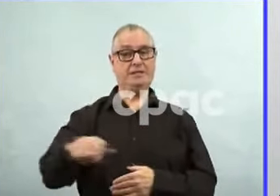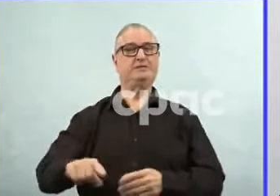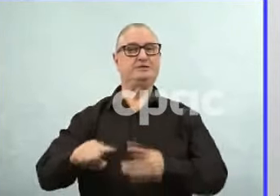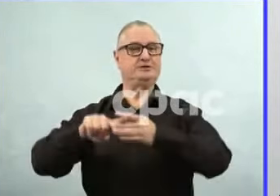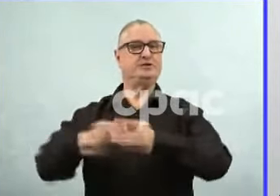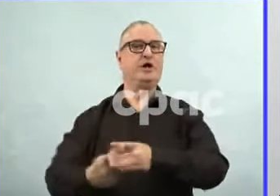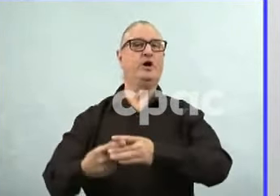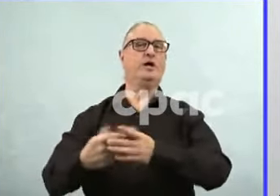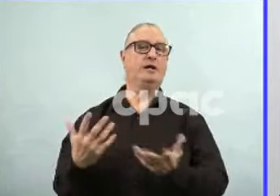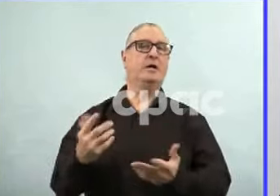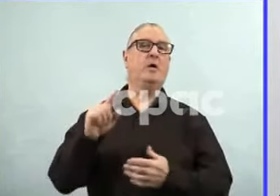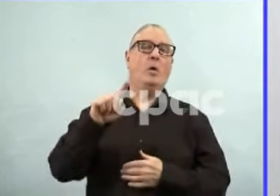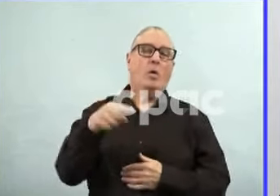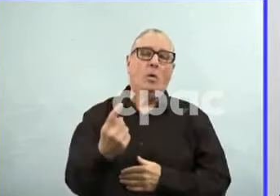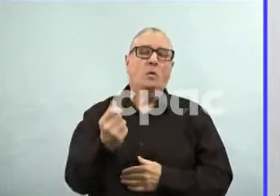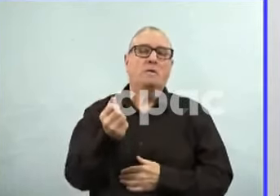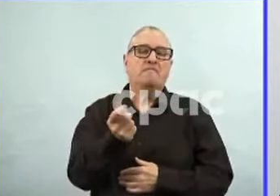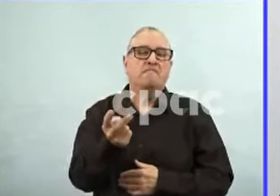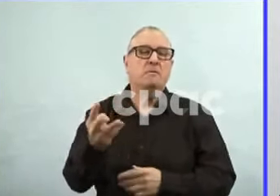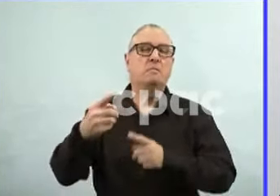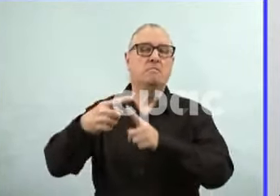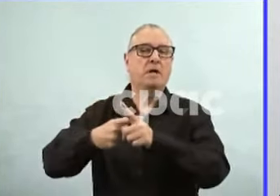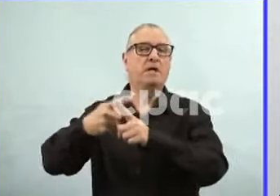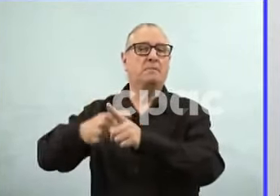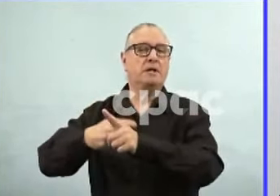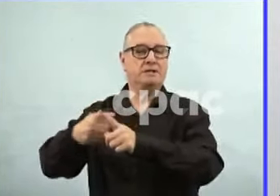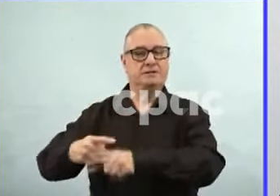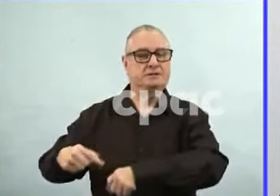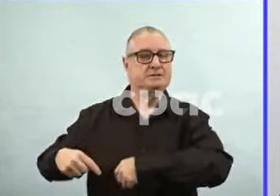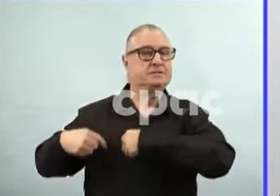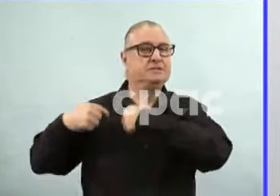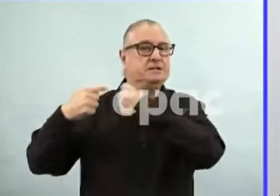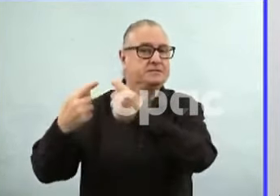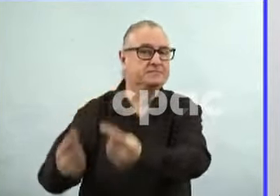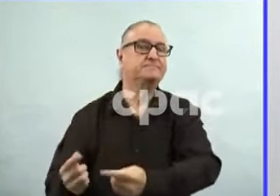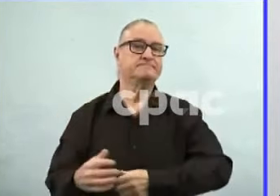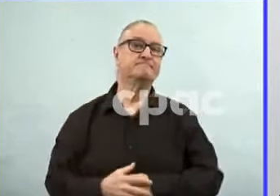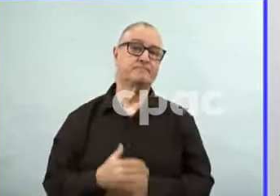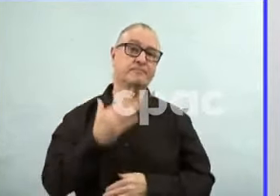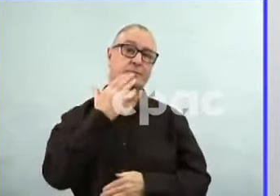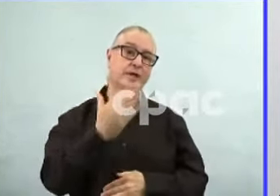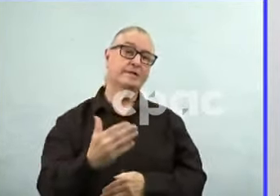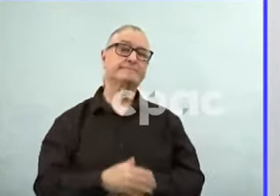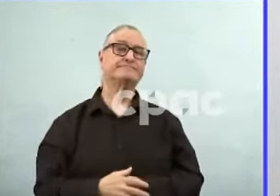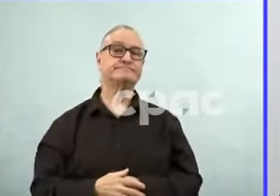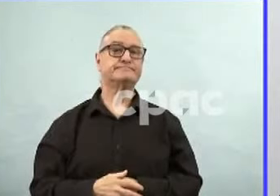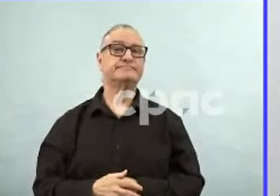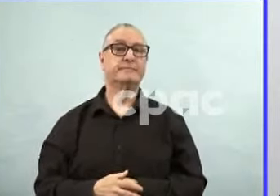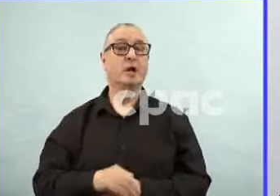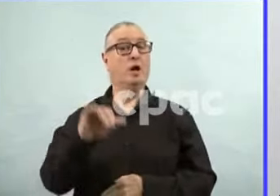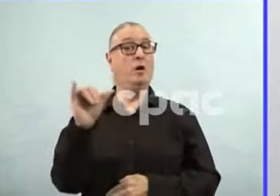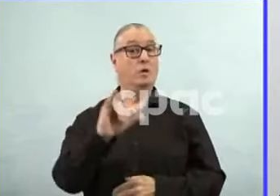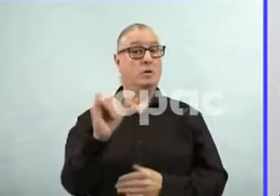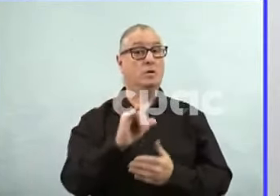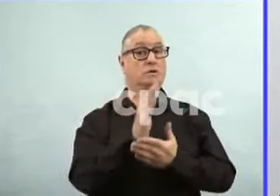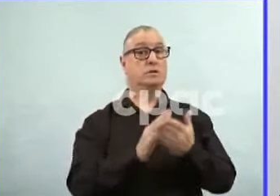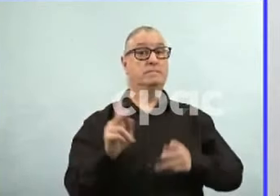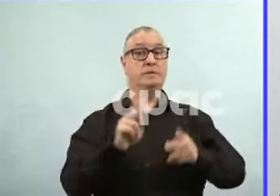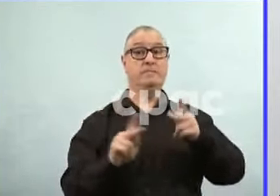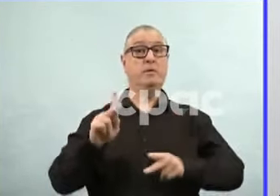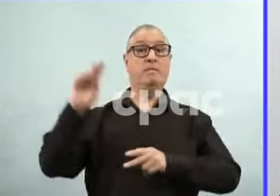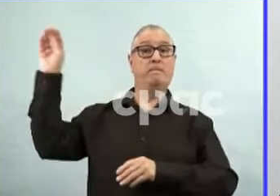months to be able to get that. And then I think that there's some folks as well who might be new to Manitoba